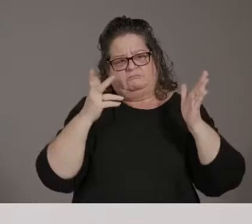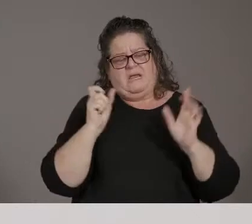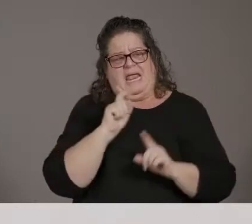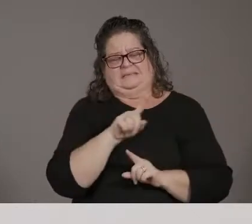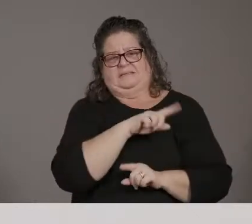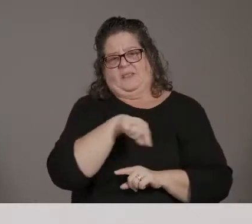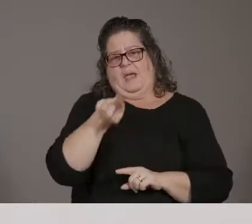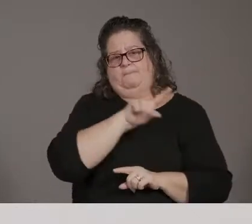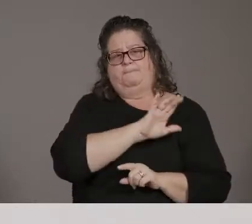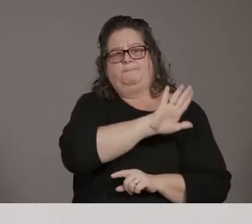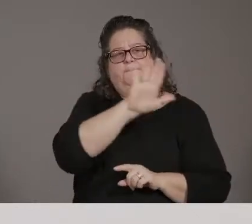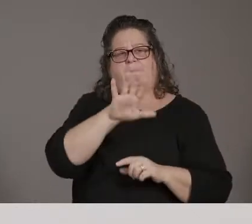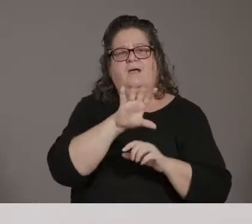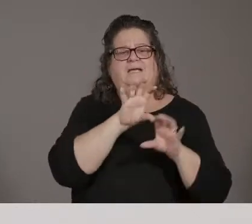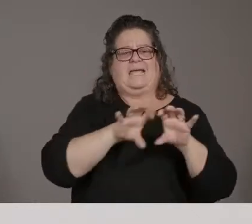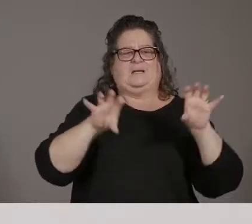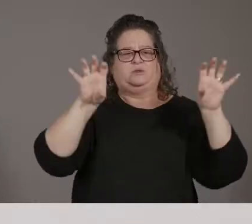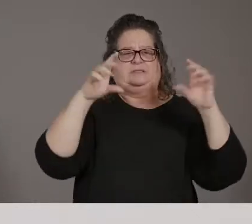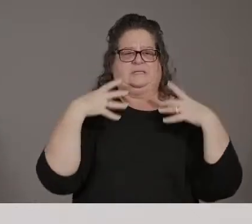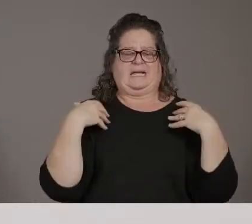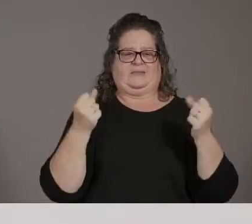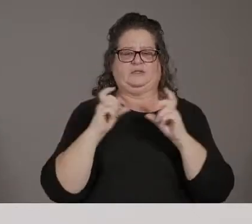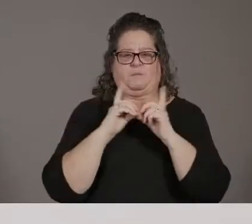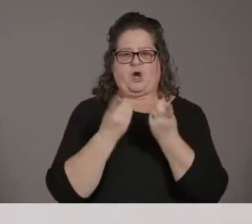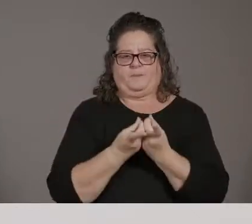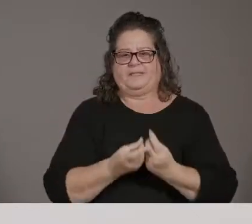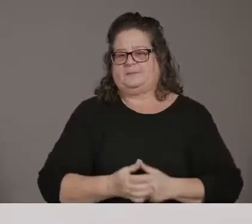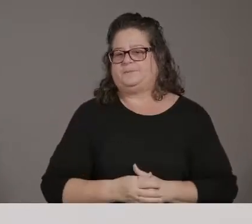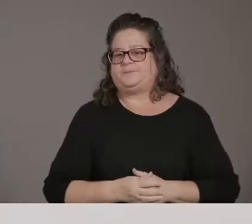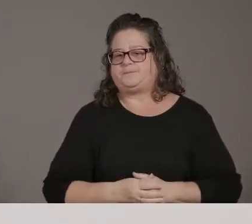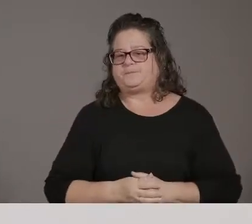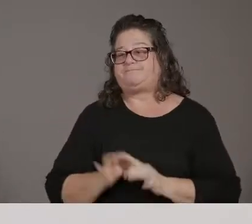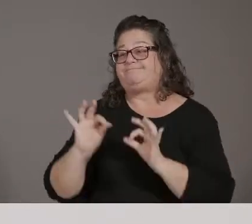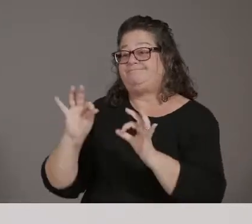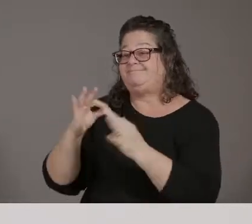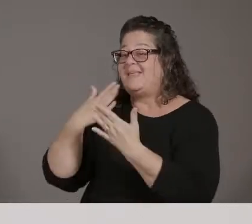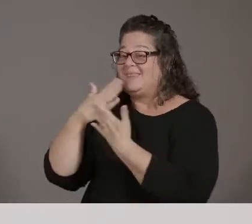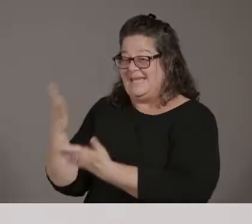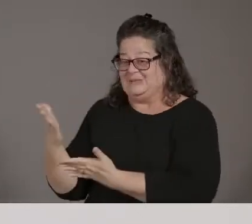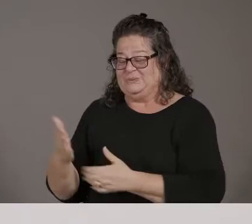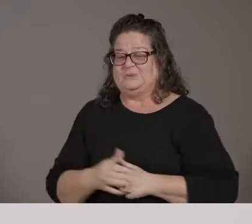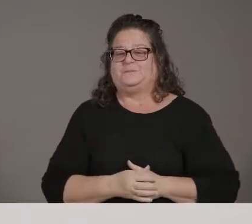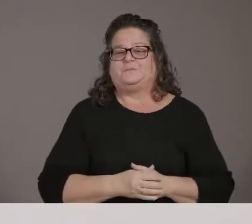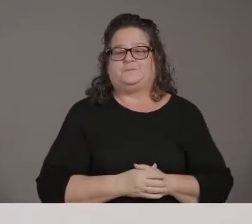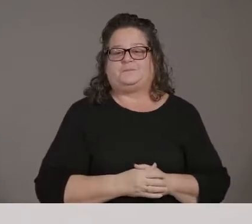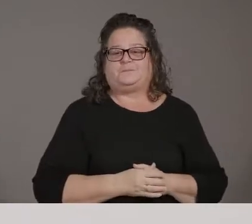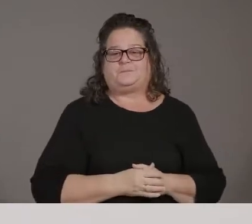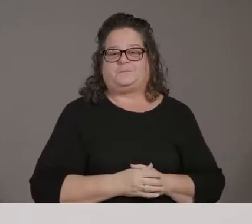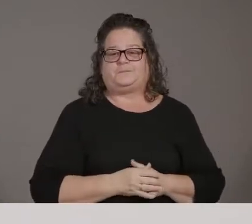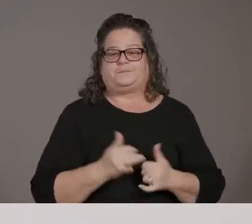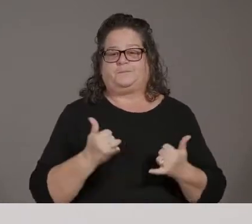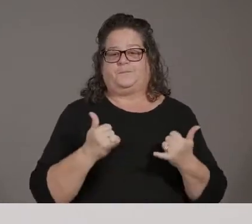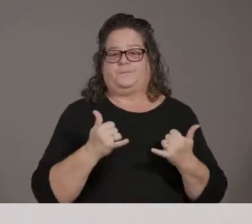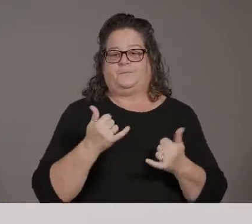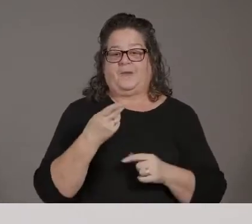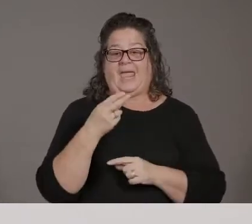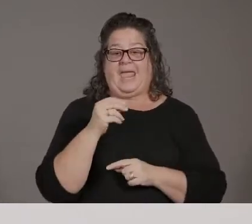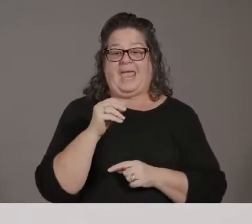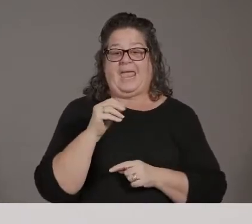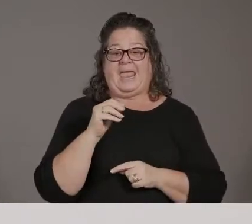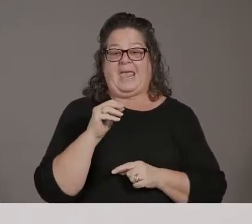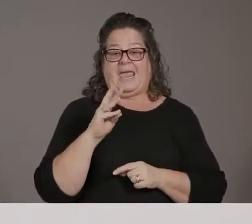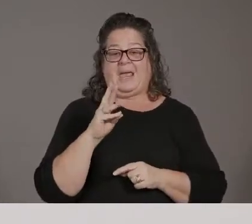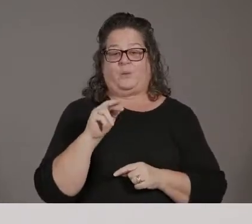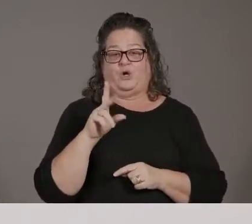Okay. Thank you so much for all those, just answering all those. Yeah. Thank you. Next is Howard Fisher. Hi, Howie.